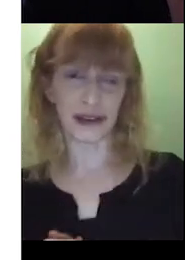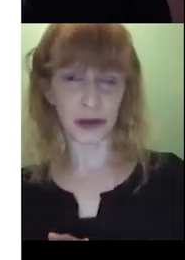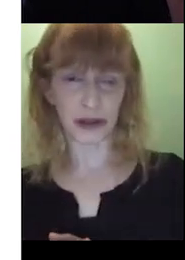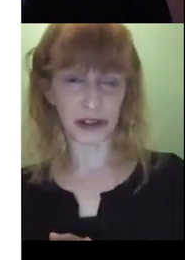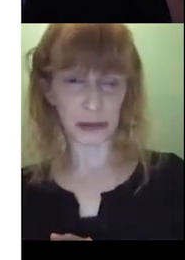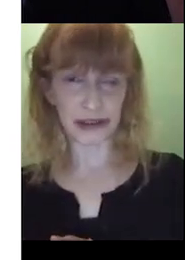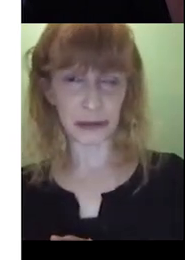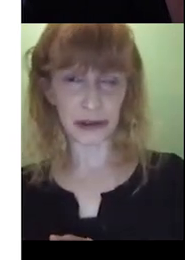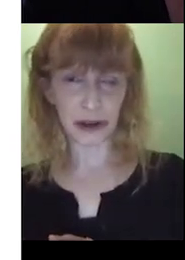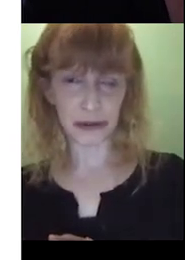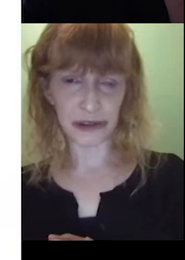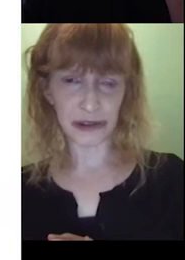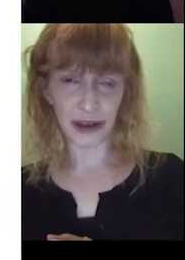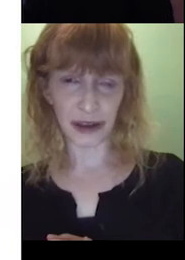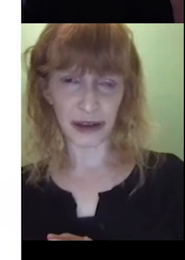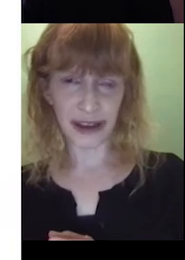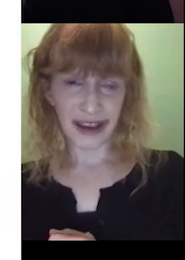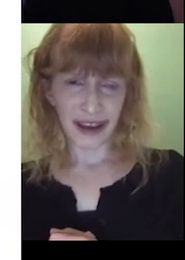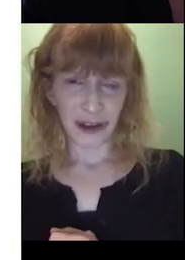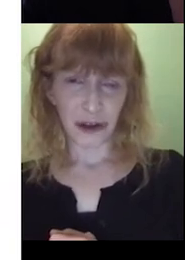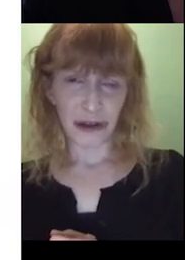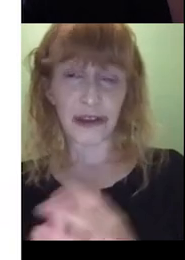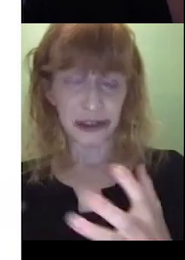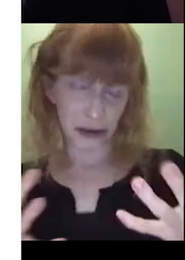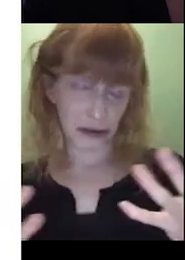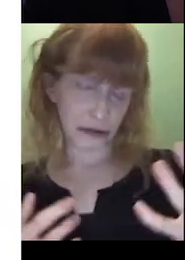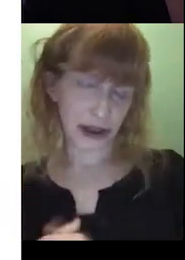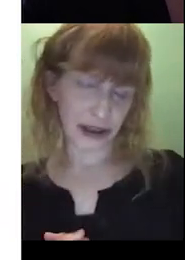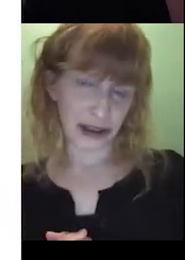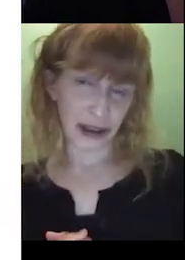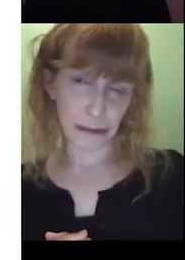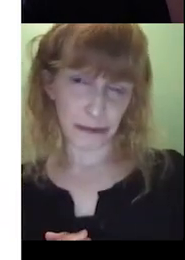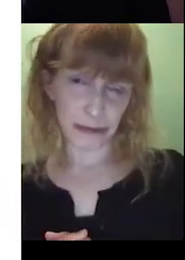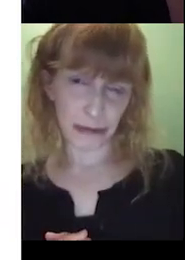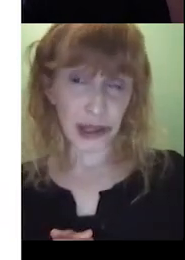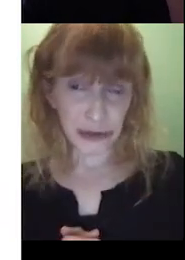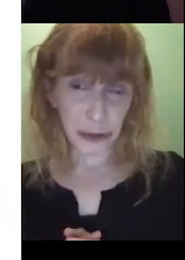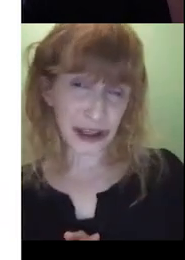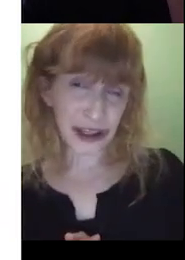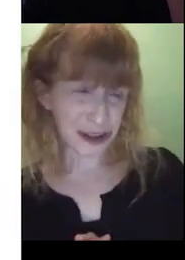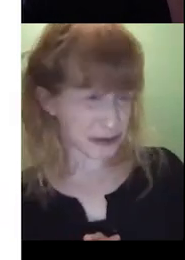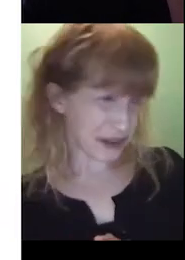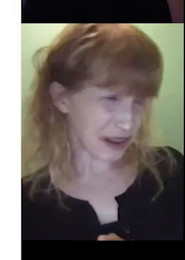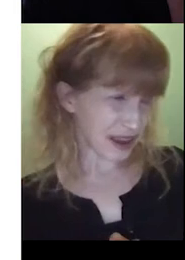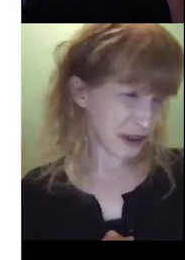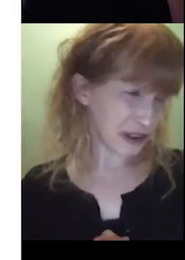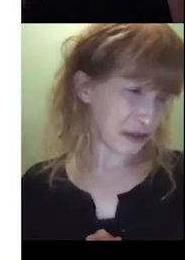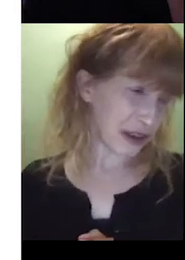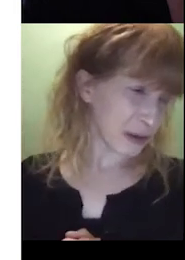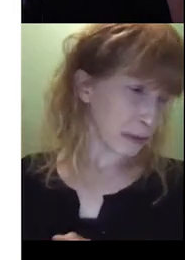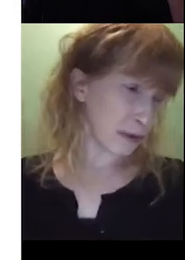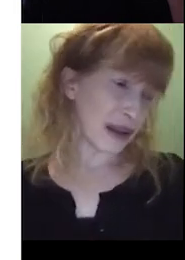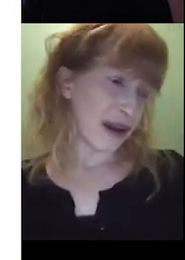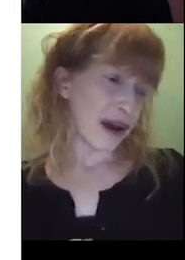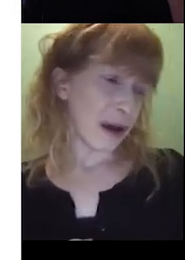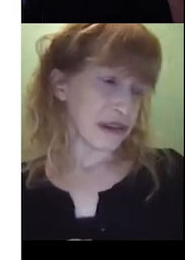about that as well is because sometimes, you know, this is a fairly low level book in terms of the language. It's